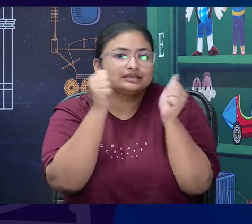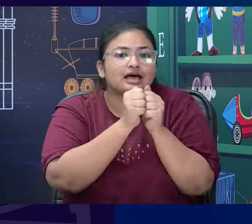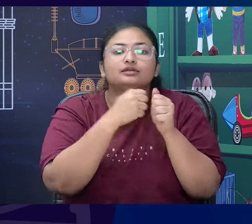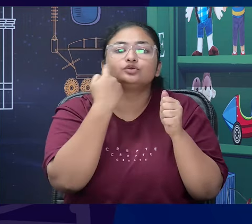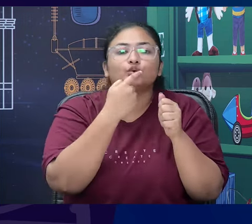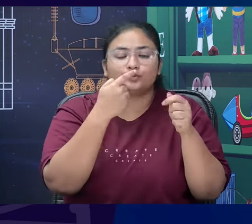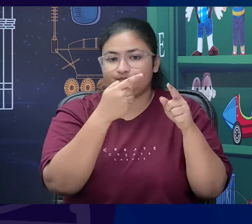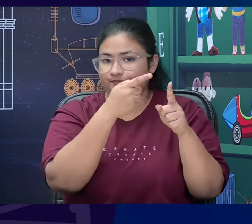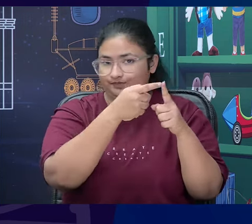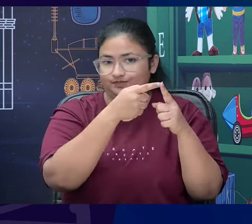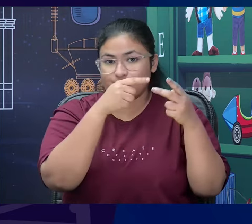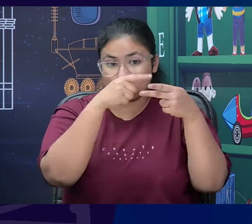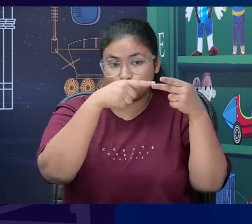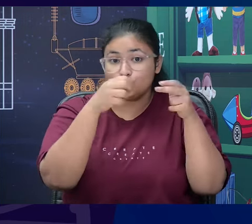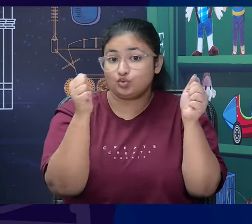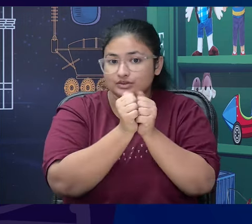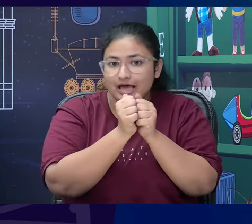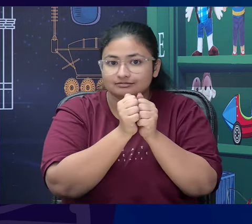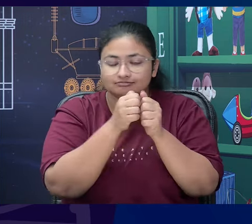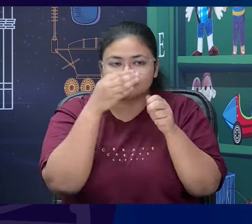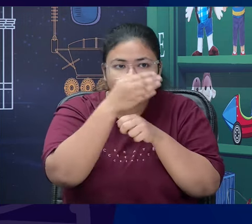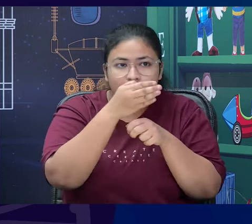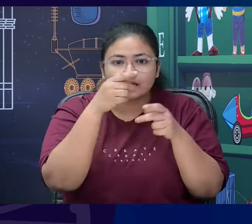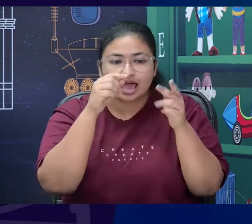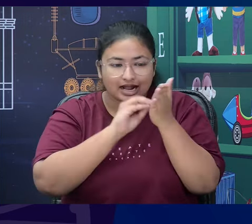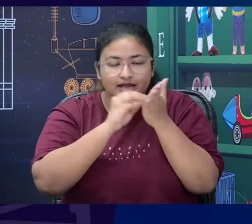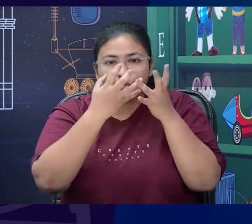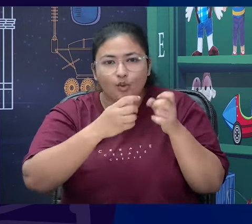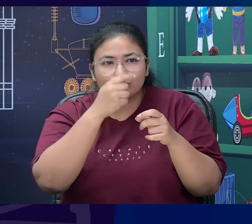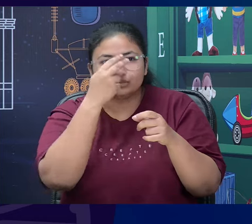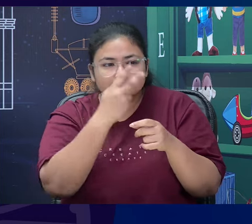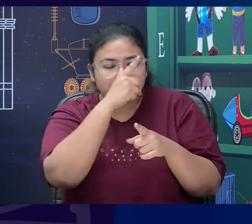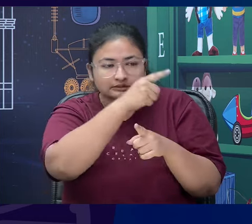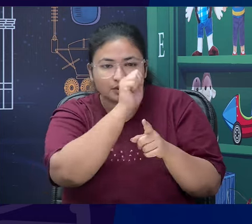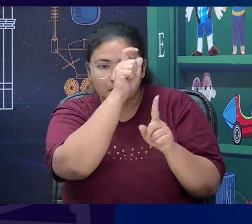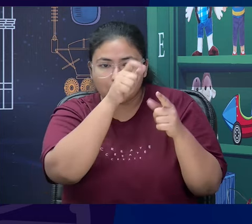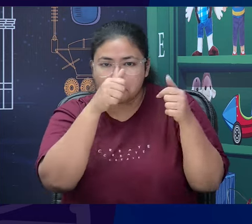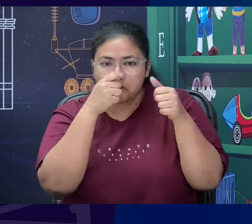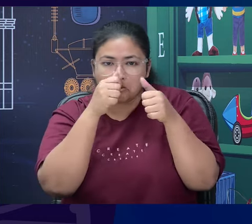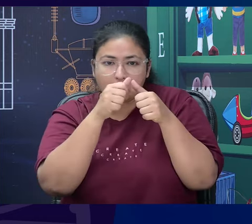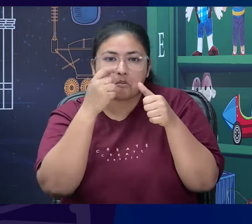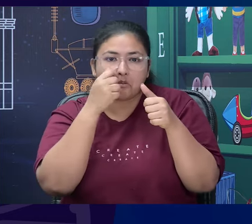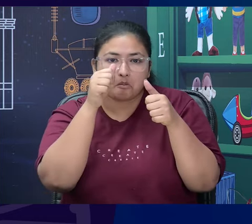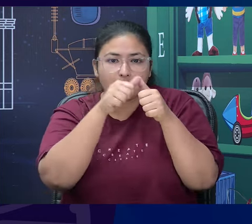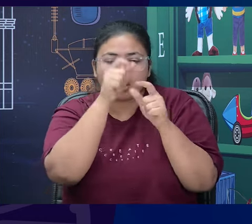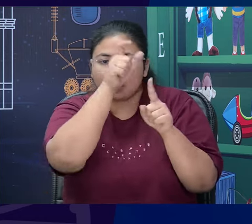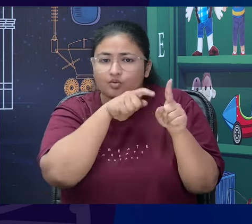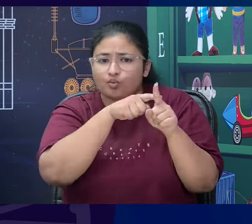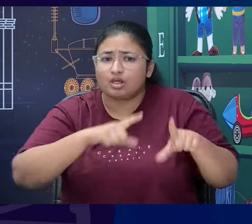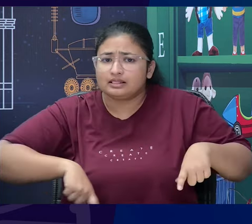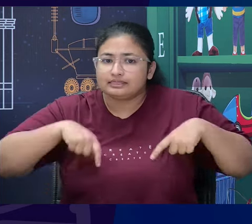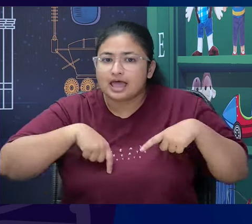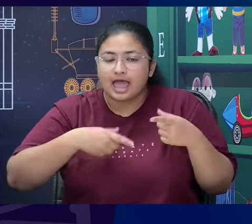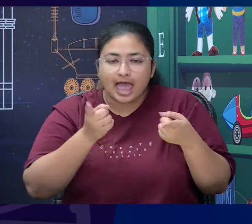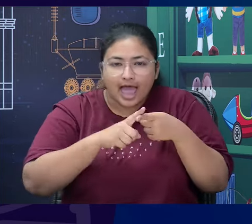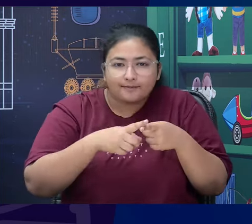one the secret agent is not secret agent like and secondly there hasn't been any adventure